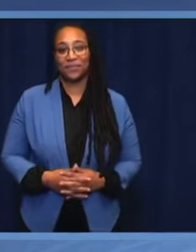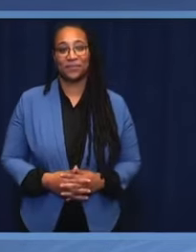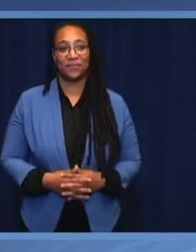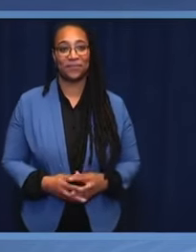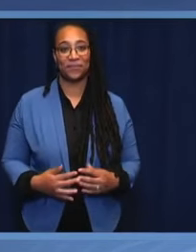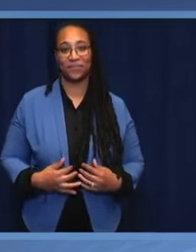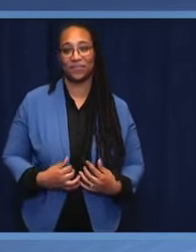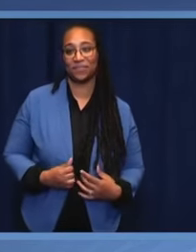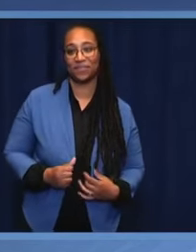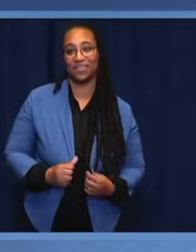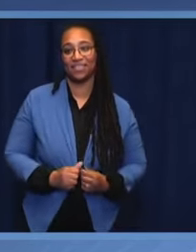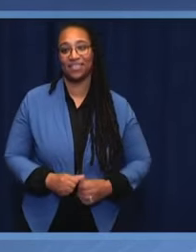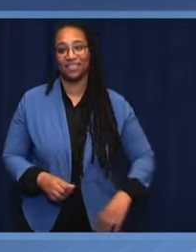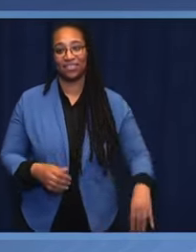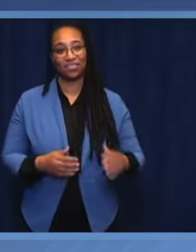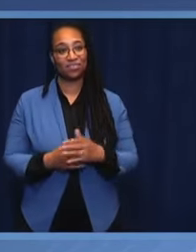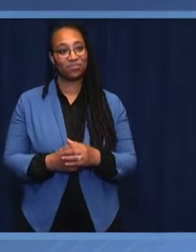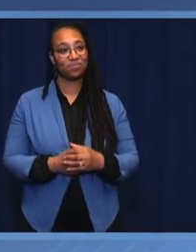President Bazoum, you have the floor.